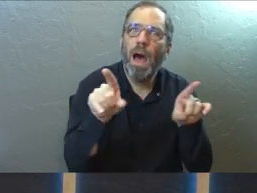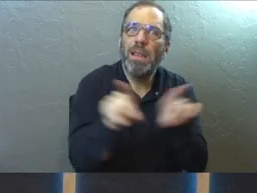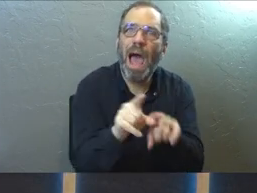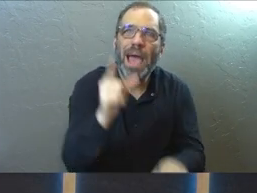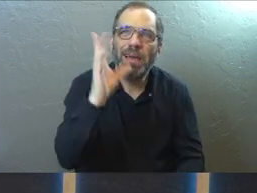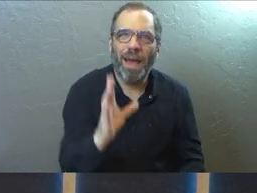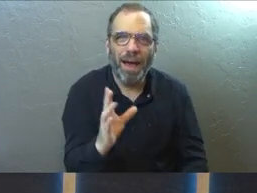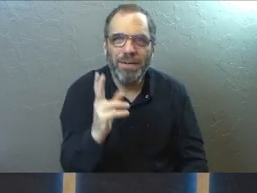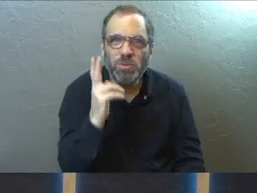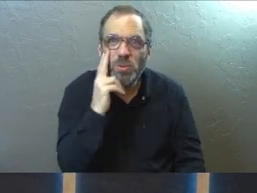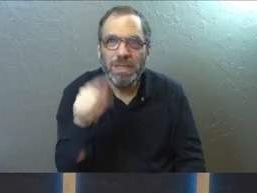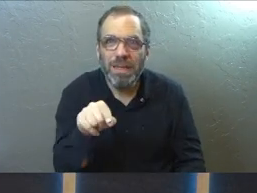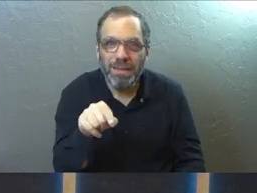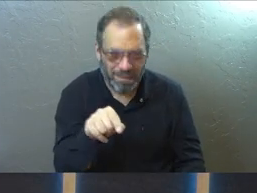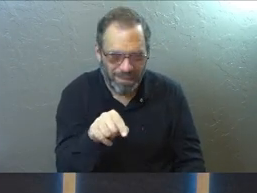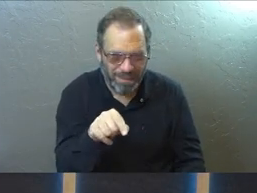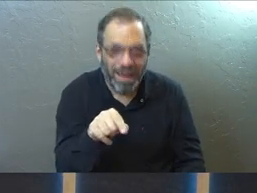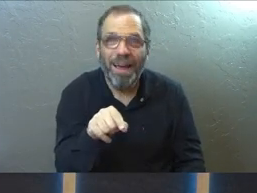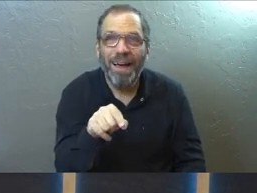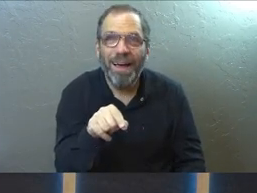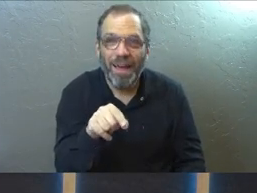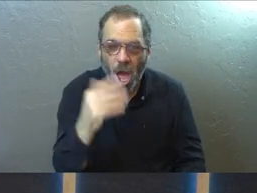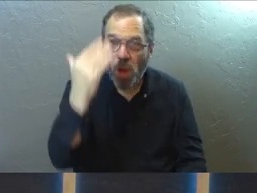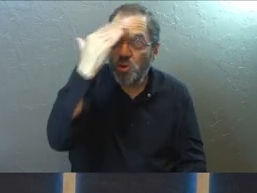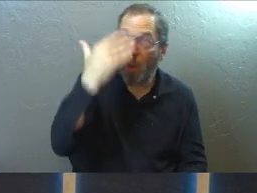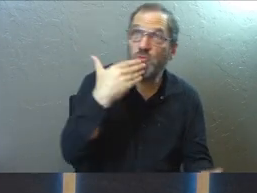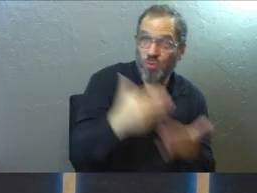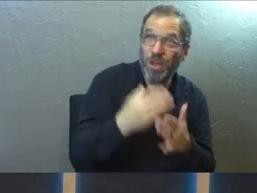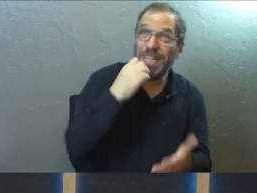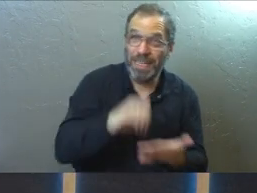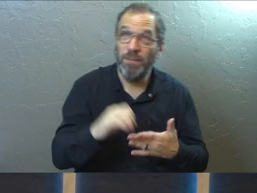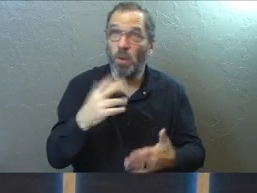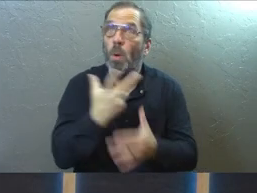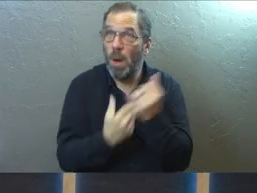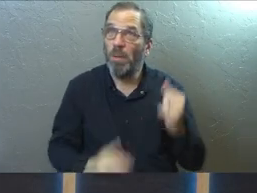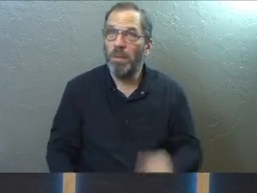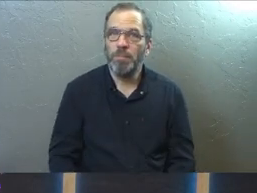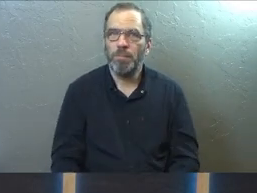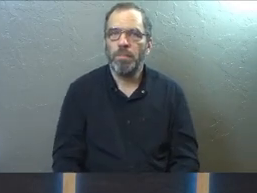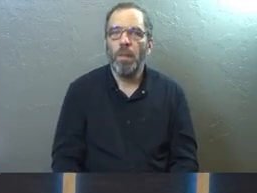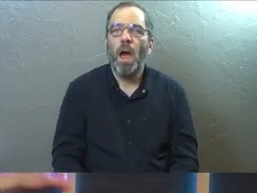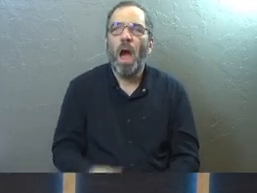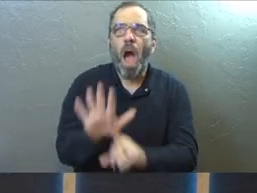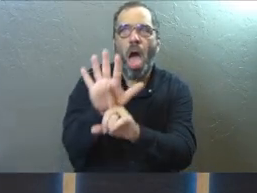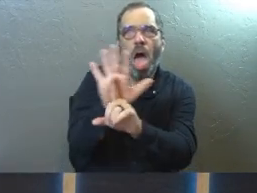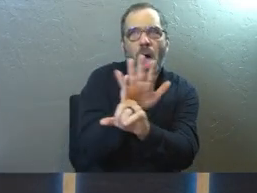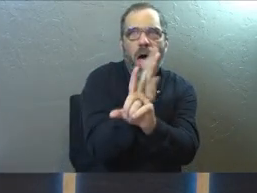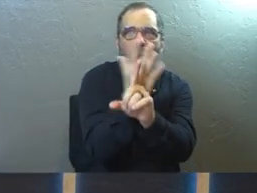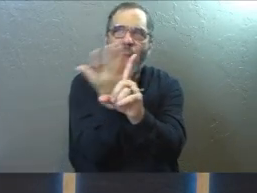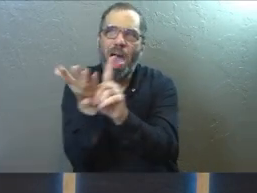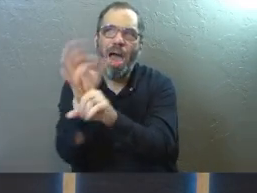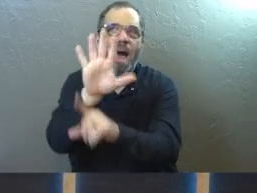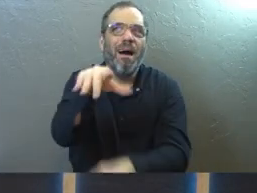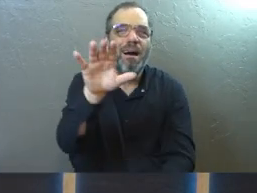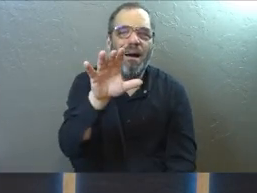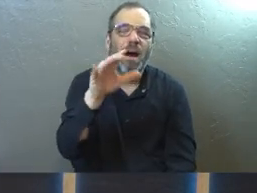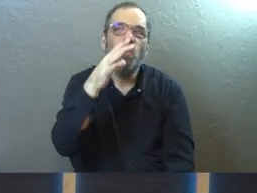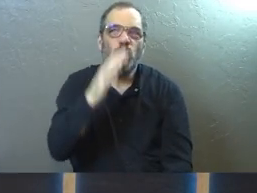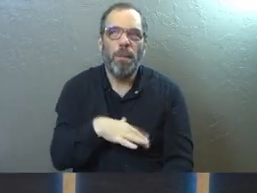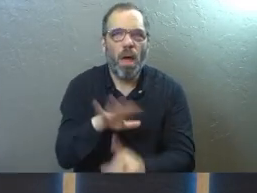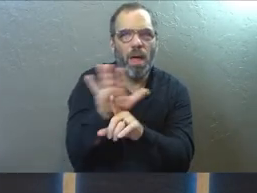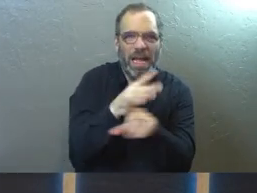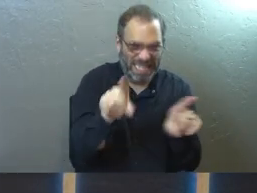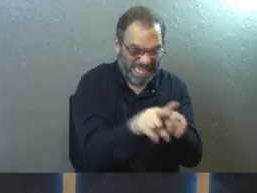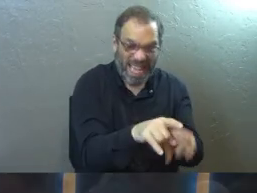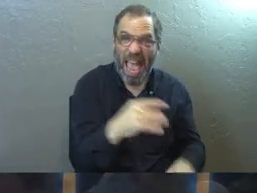God. Do you see it? Knowing both good and evil. He entices her with the same